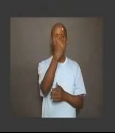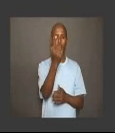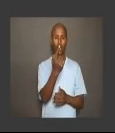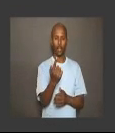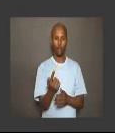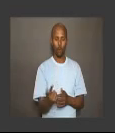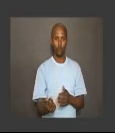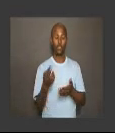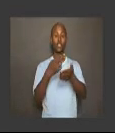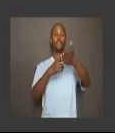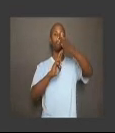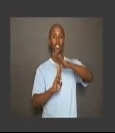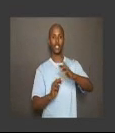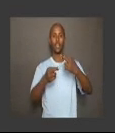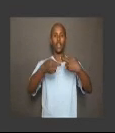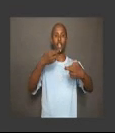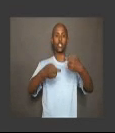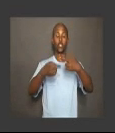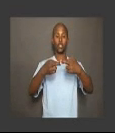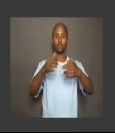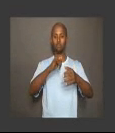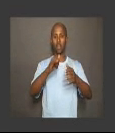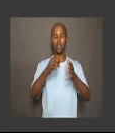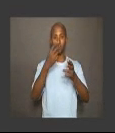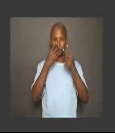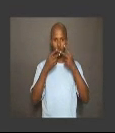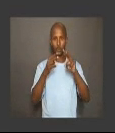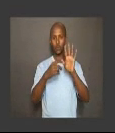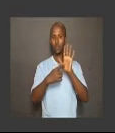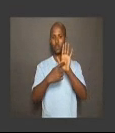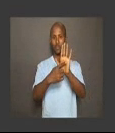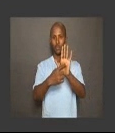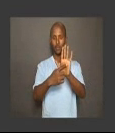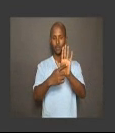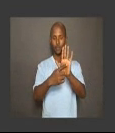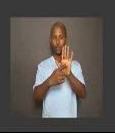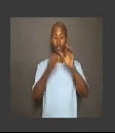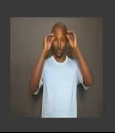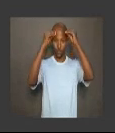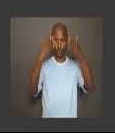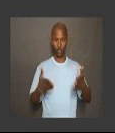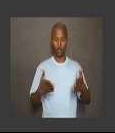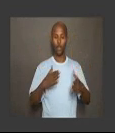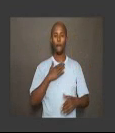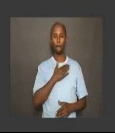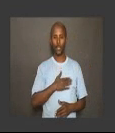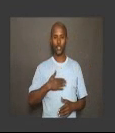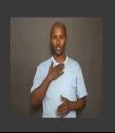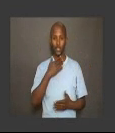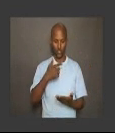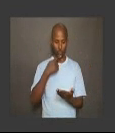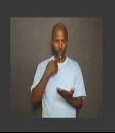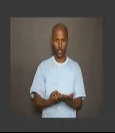The graph of the inverse relation should look like this. Teacher,